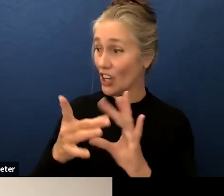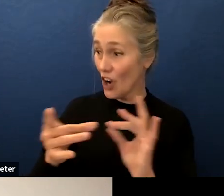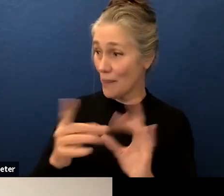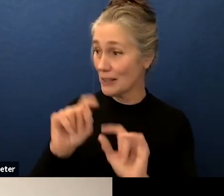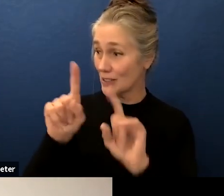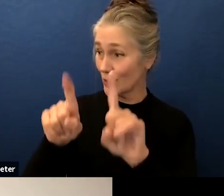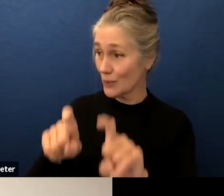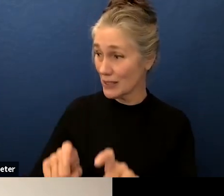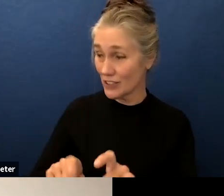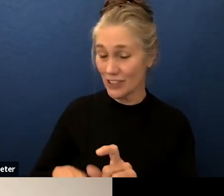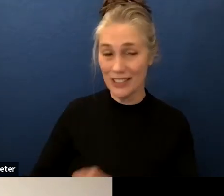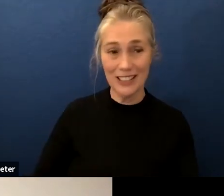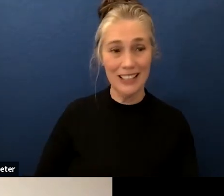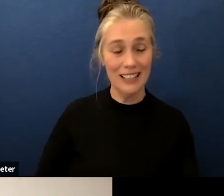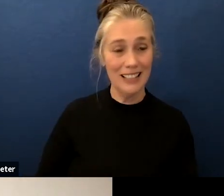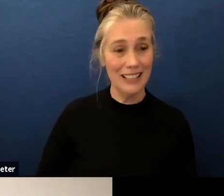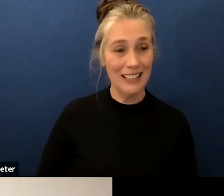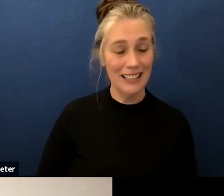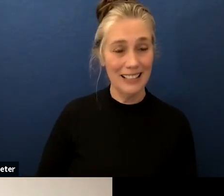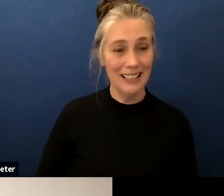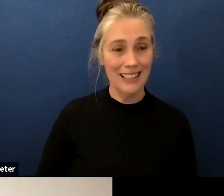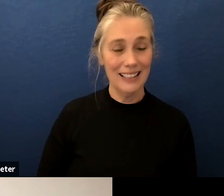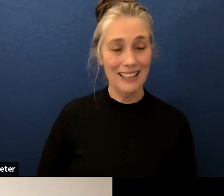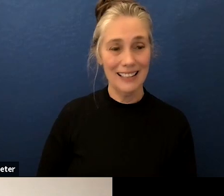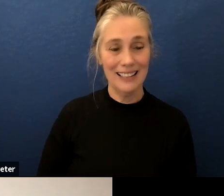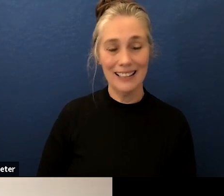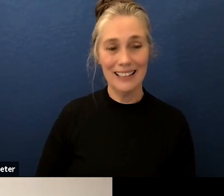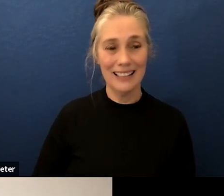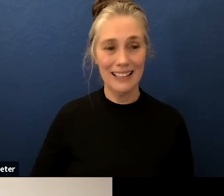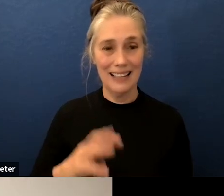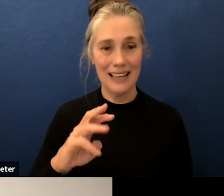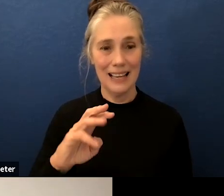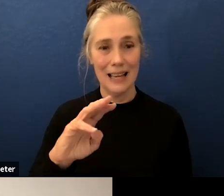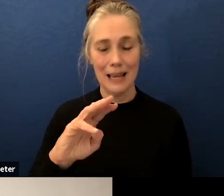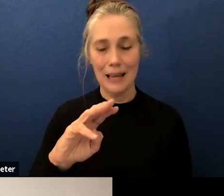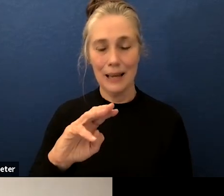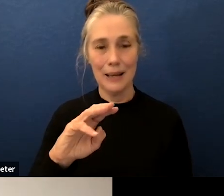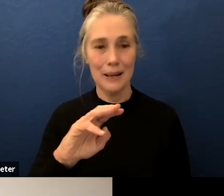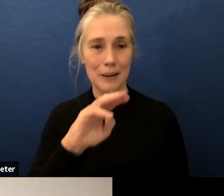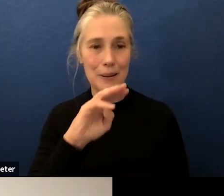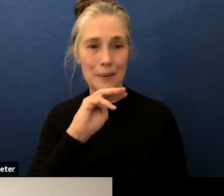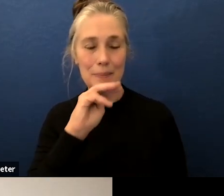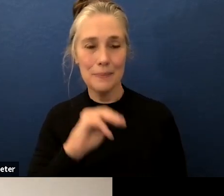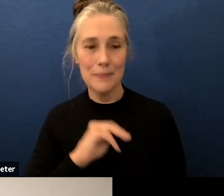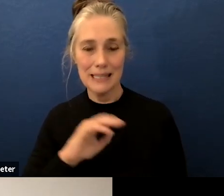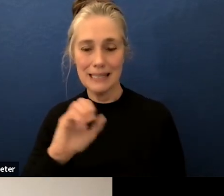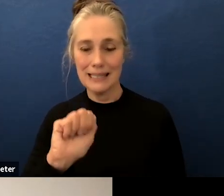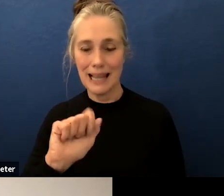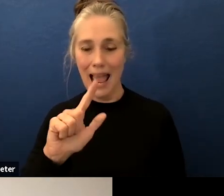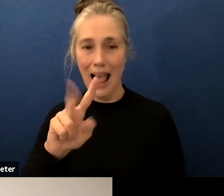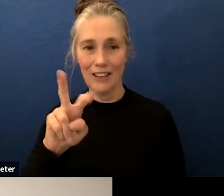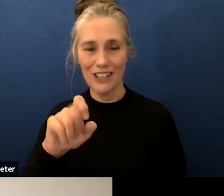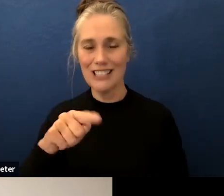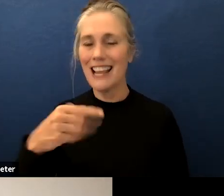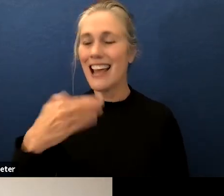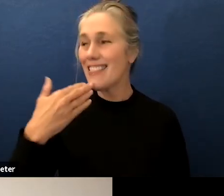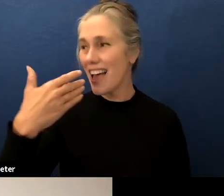item miss alvarez please thank you for such a good report